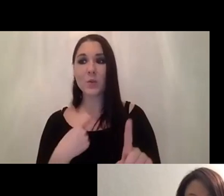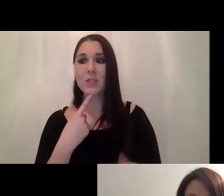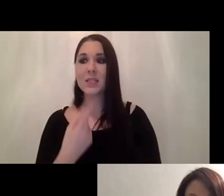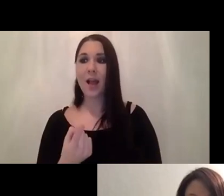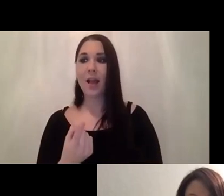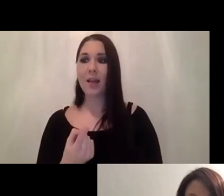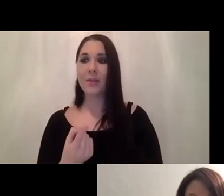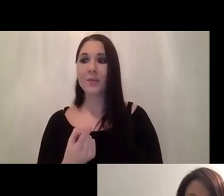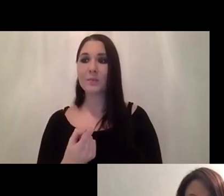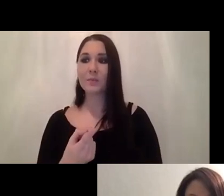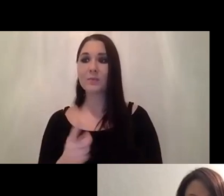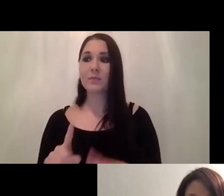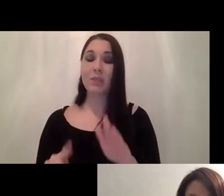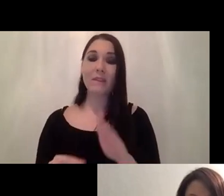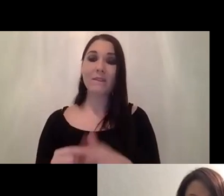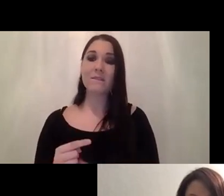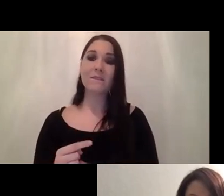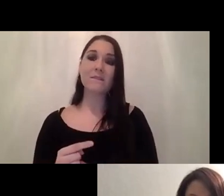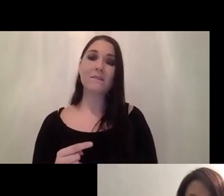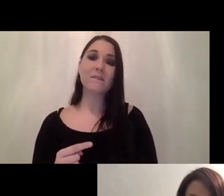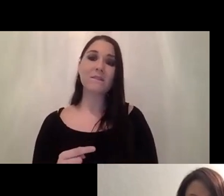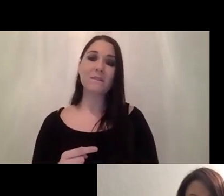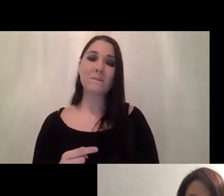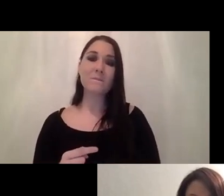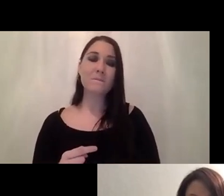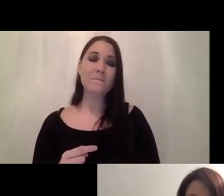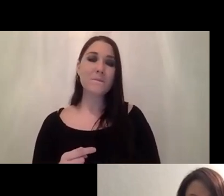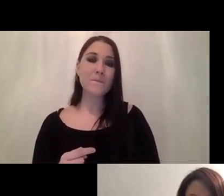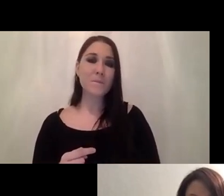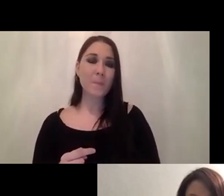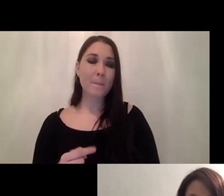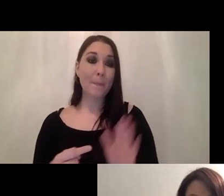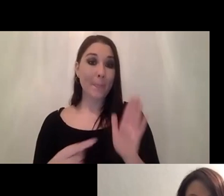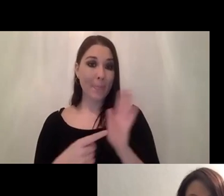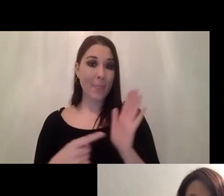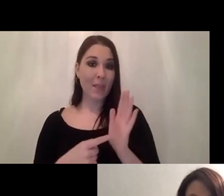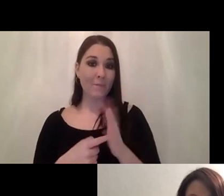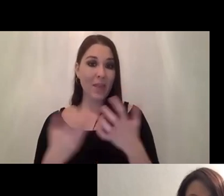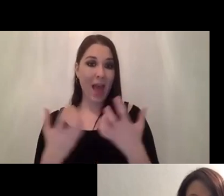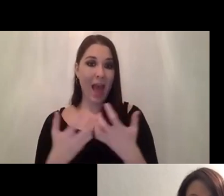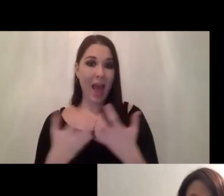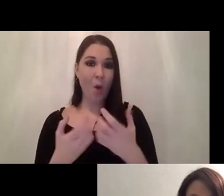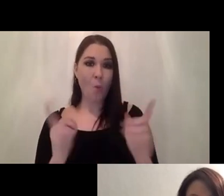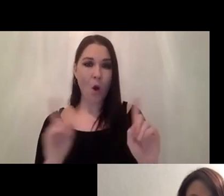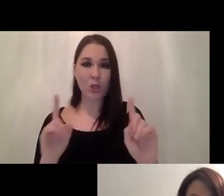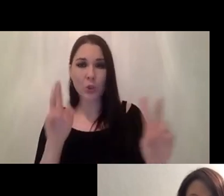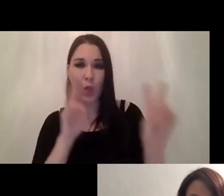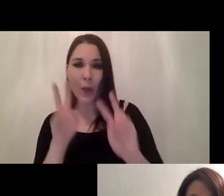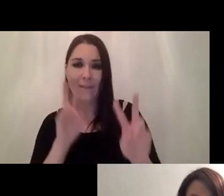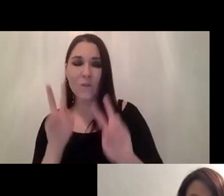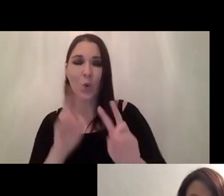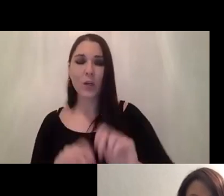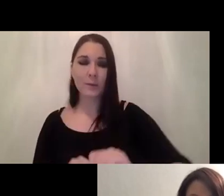the first the most distinctive way is like how is the scene you're looking for you know um